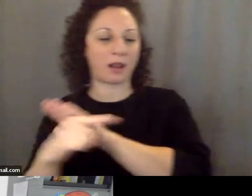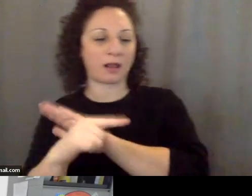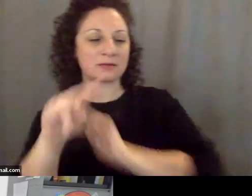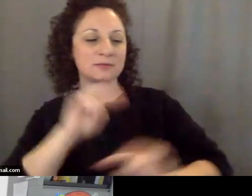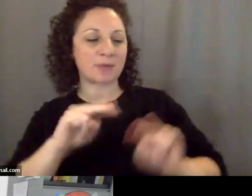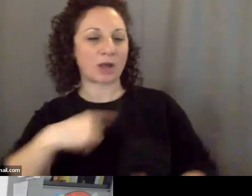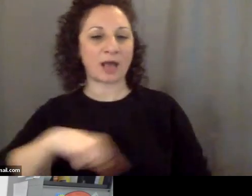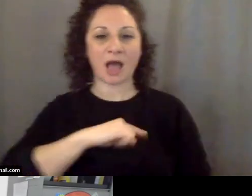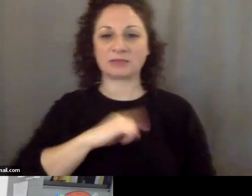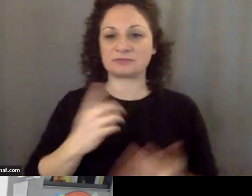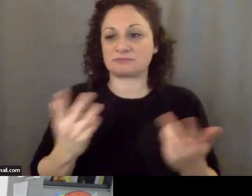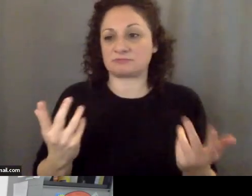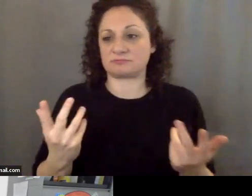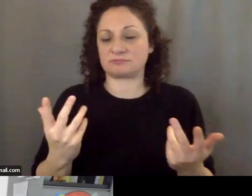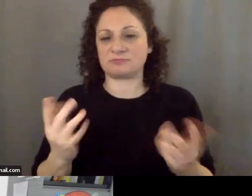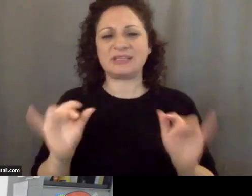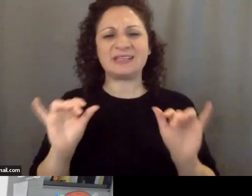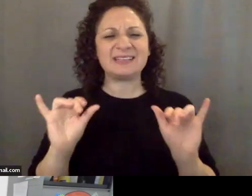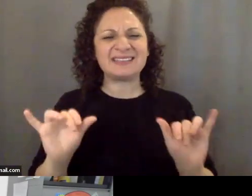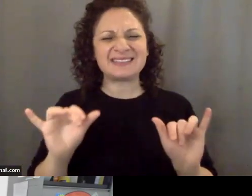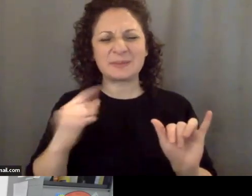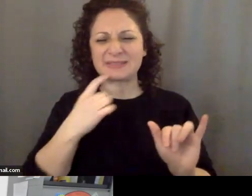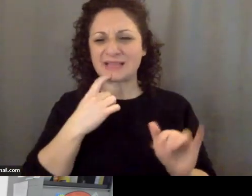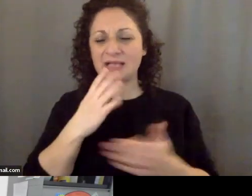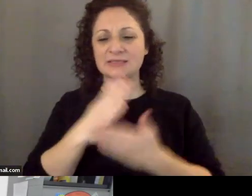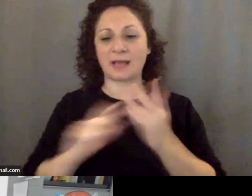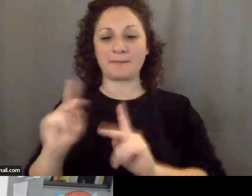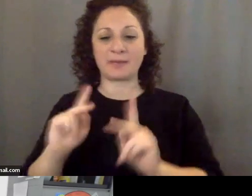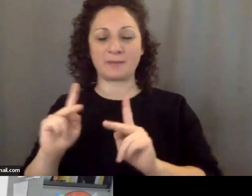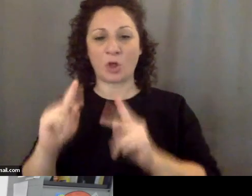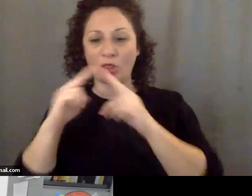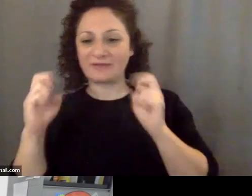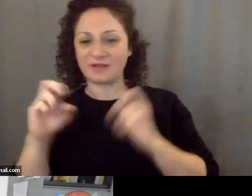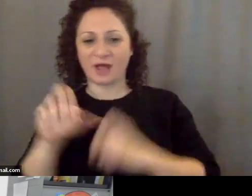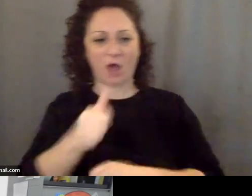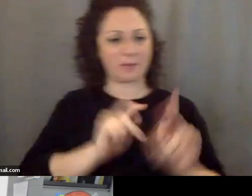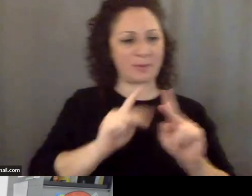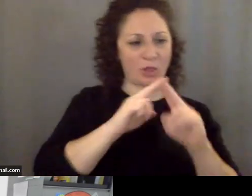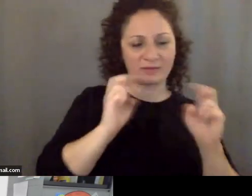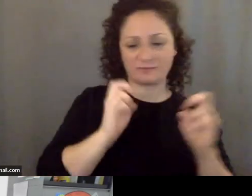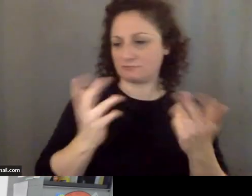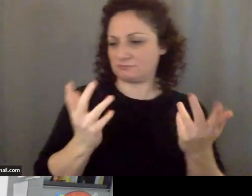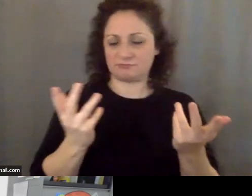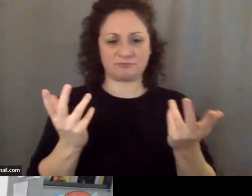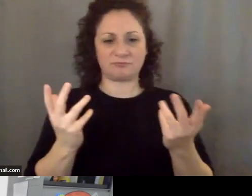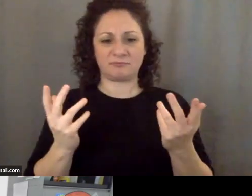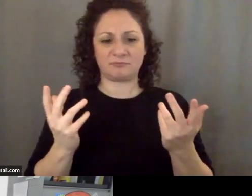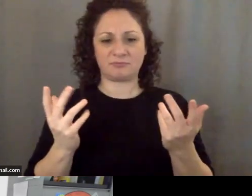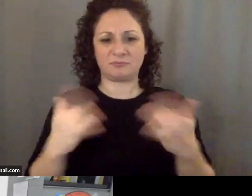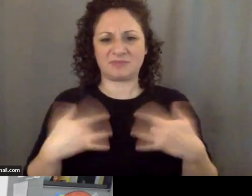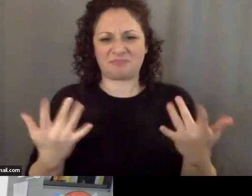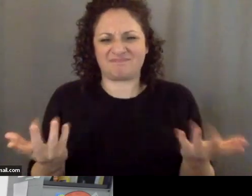people are thieves and other people are thieves. What's the big deal? The difference is you get caught.